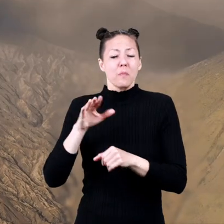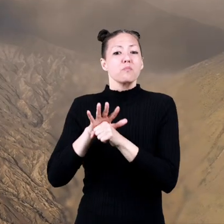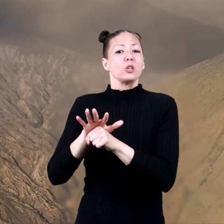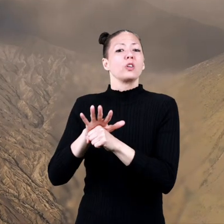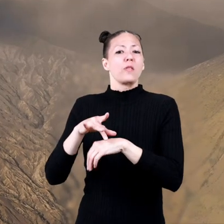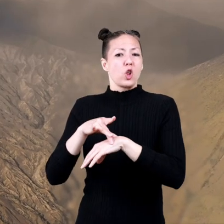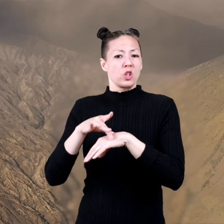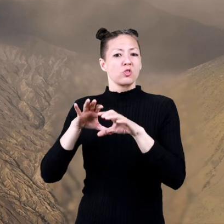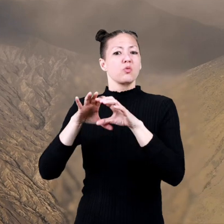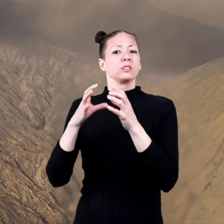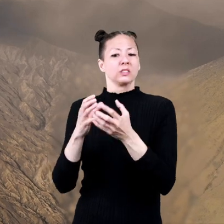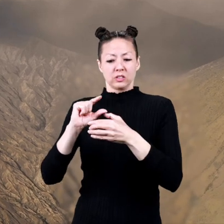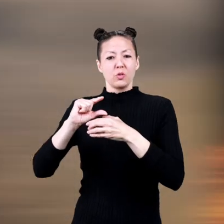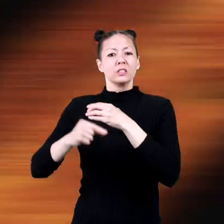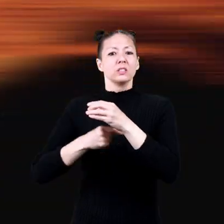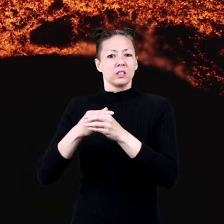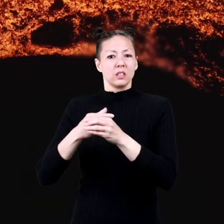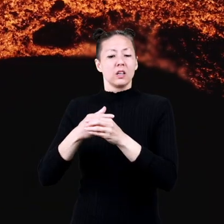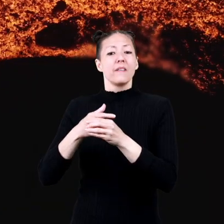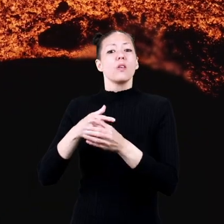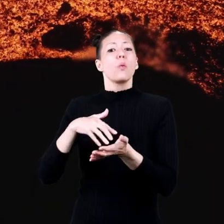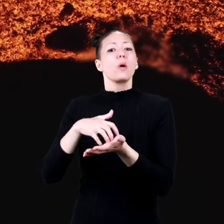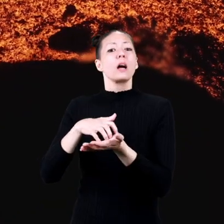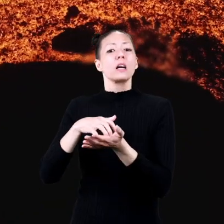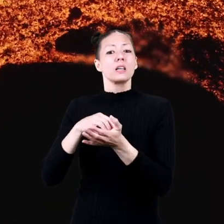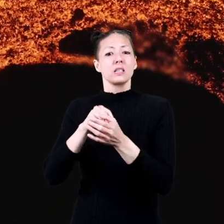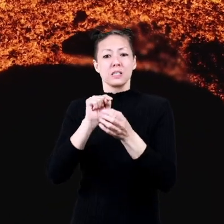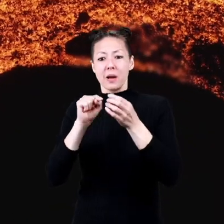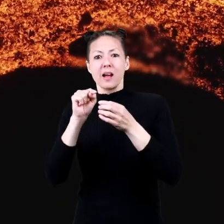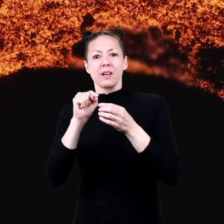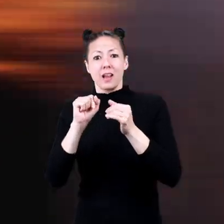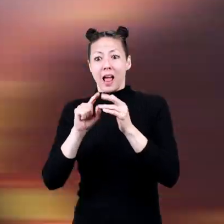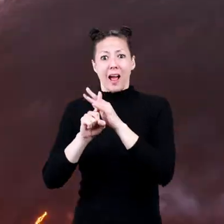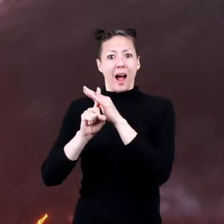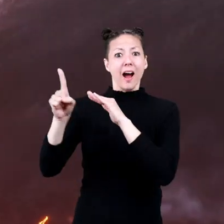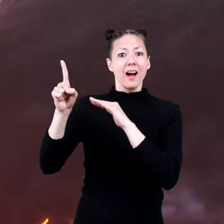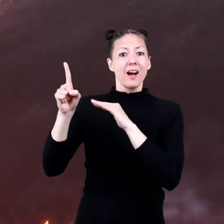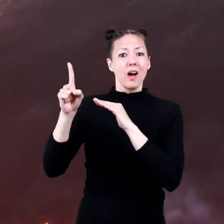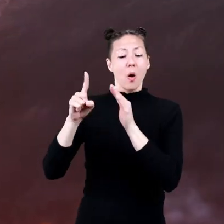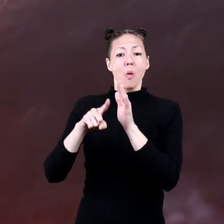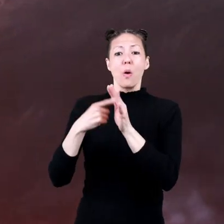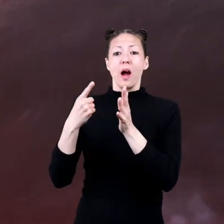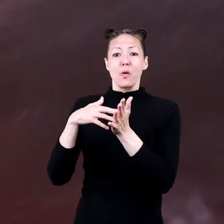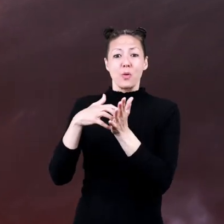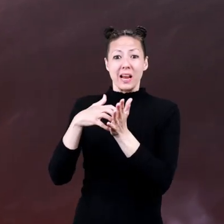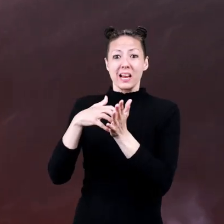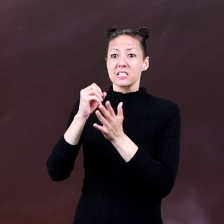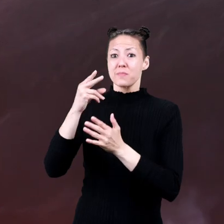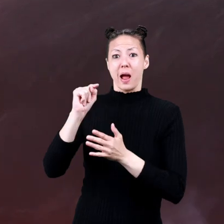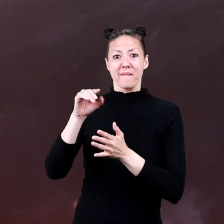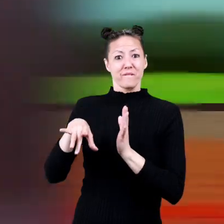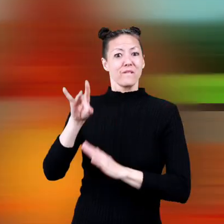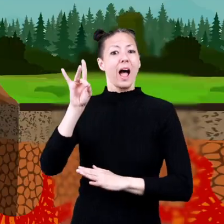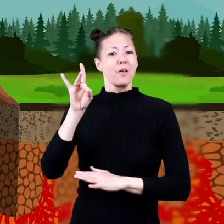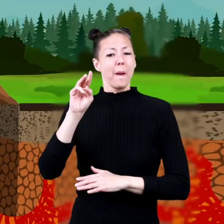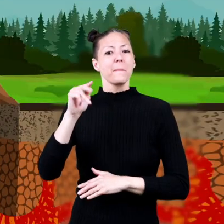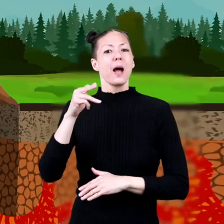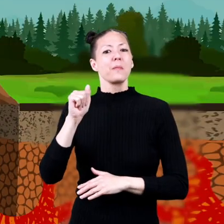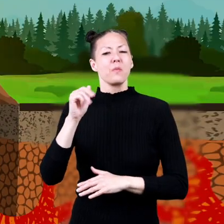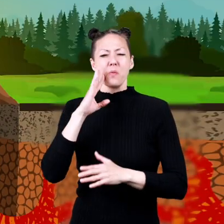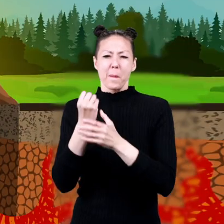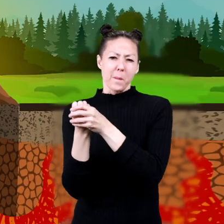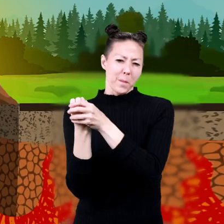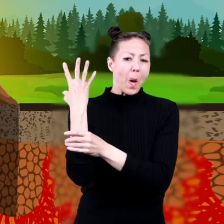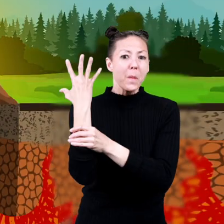earth's crust and finding weak spots where it can escape once these weak spots are found the